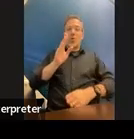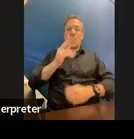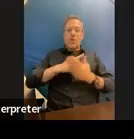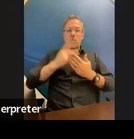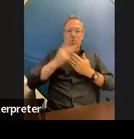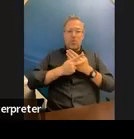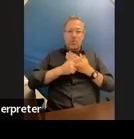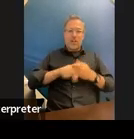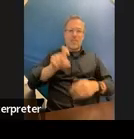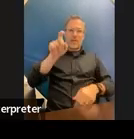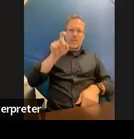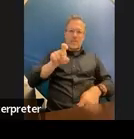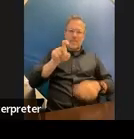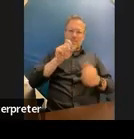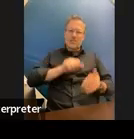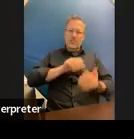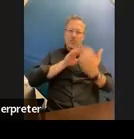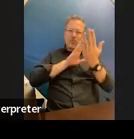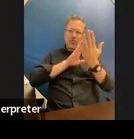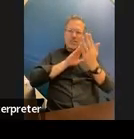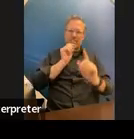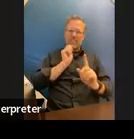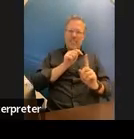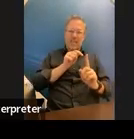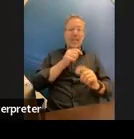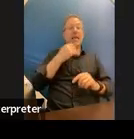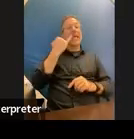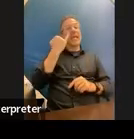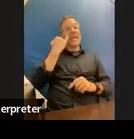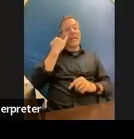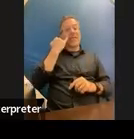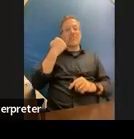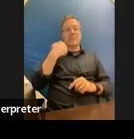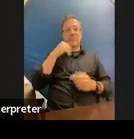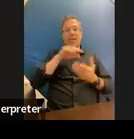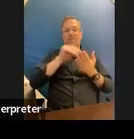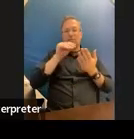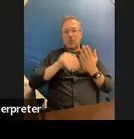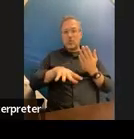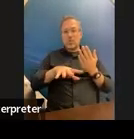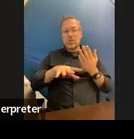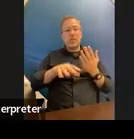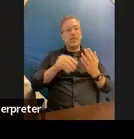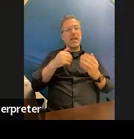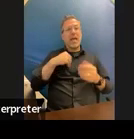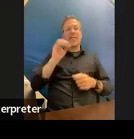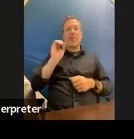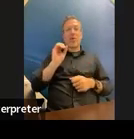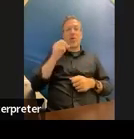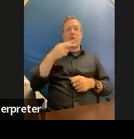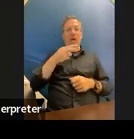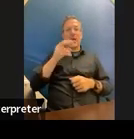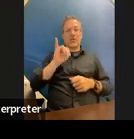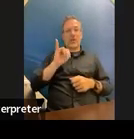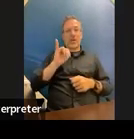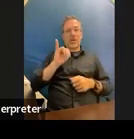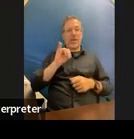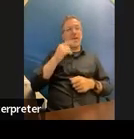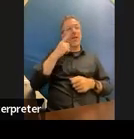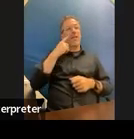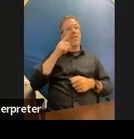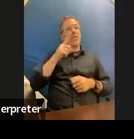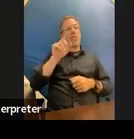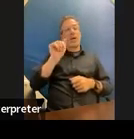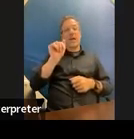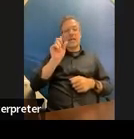that identification so if you have a student identified with ohi for adhd you need to